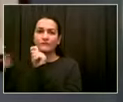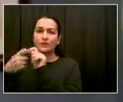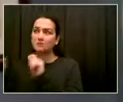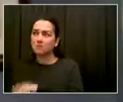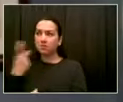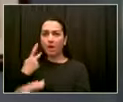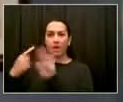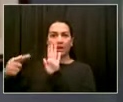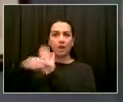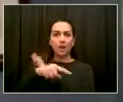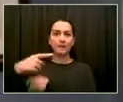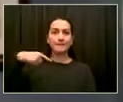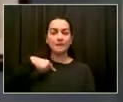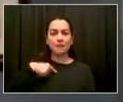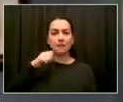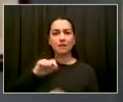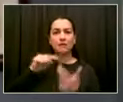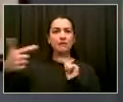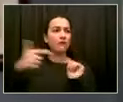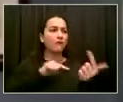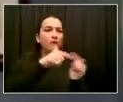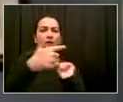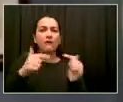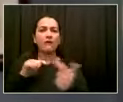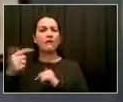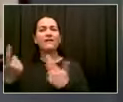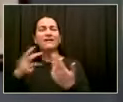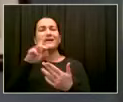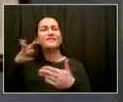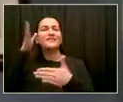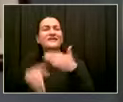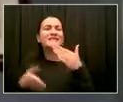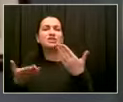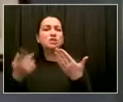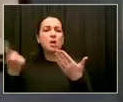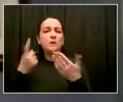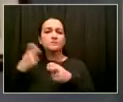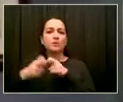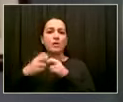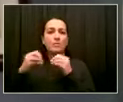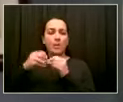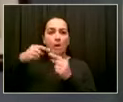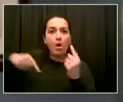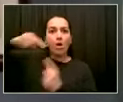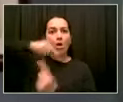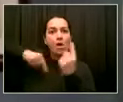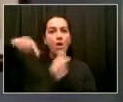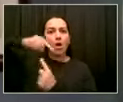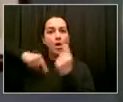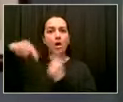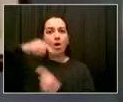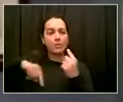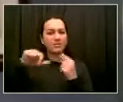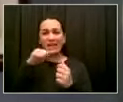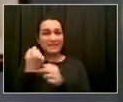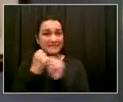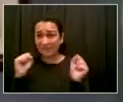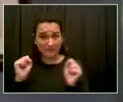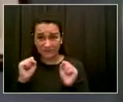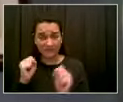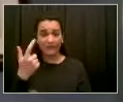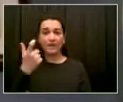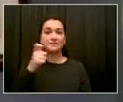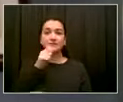to look at the root causes, and the Cure Violence Program provides a community-centric model to intervene and protect.